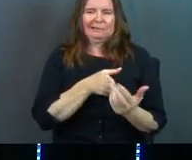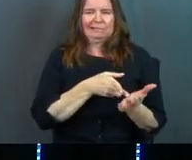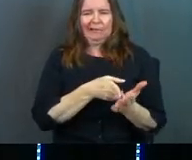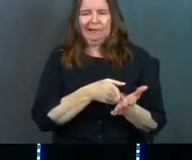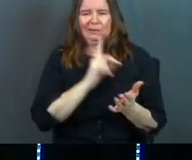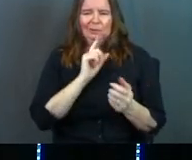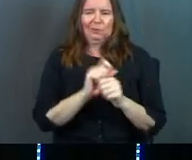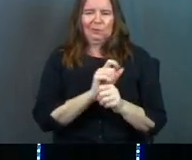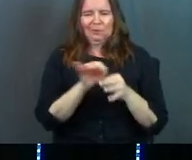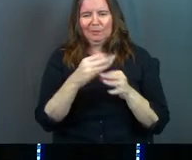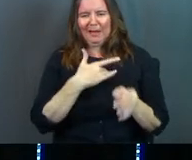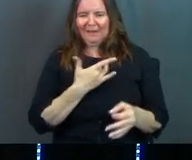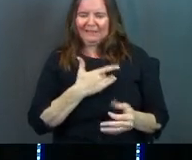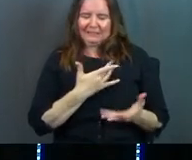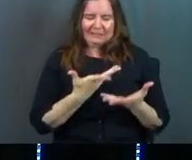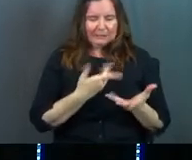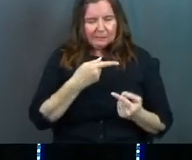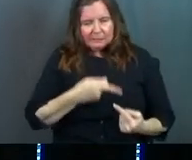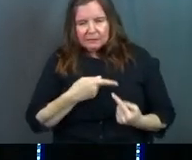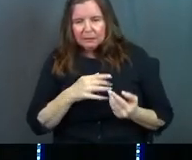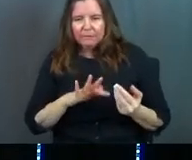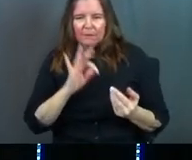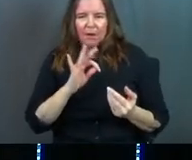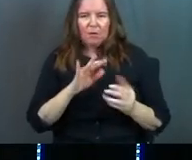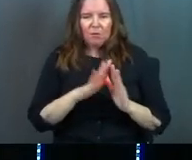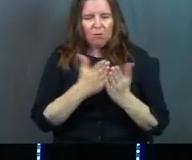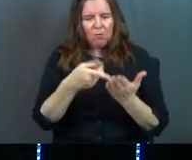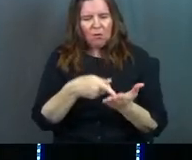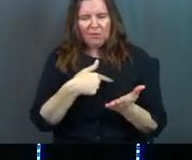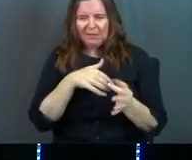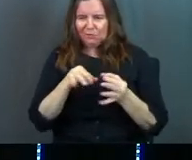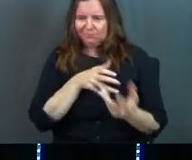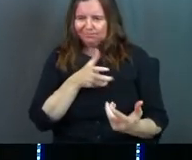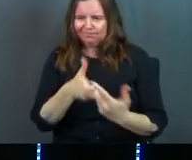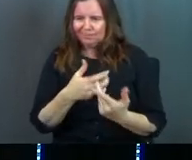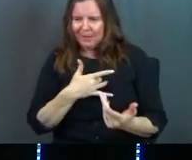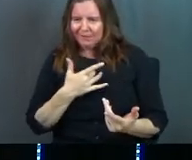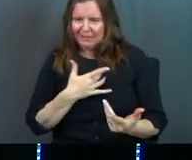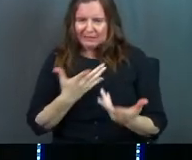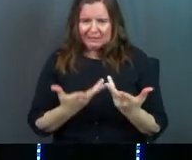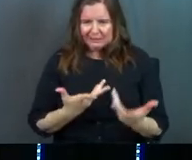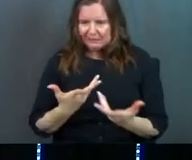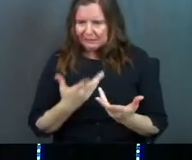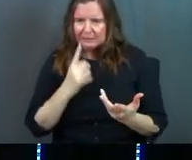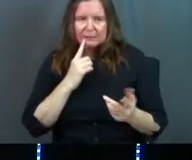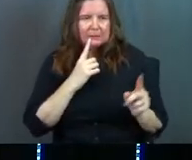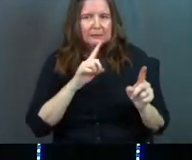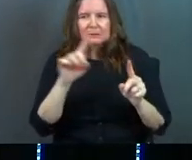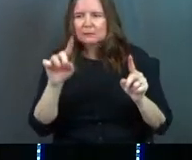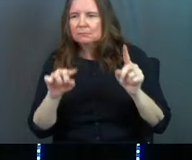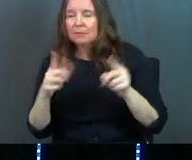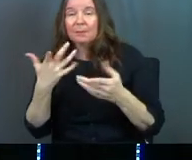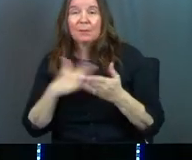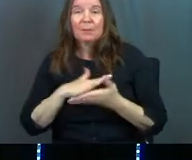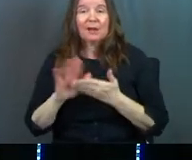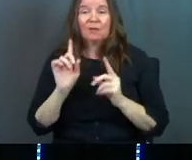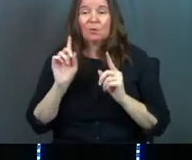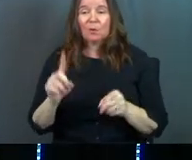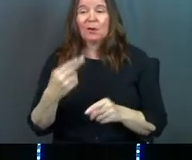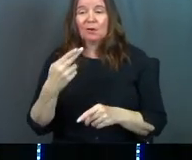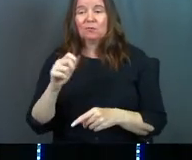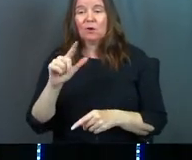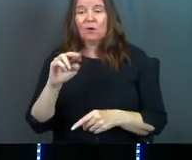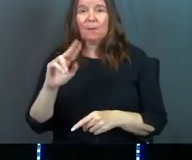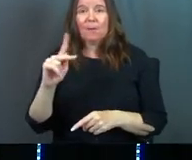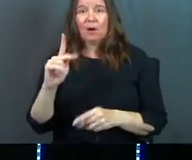describes my feelings. And I'm struggling to find a card that describes my feelings. And maybe it would be nicer if we went to the hallmark